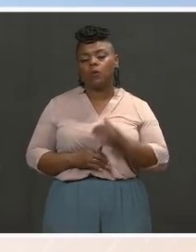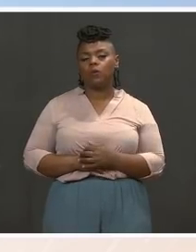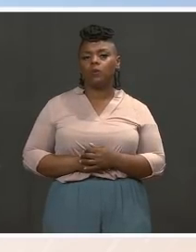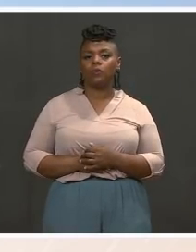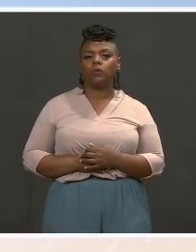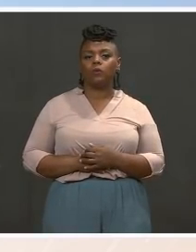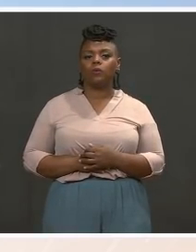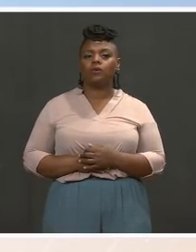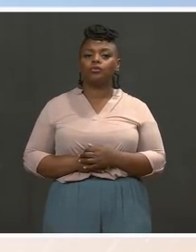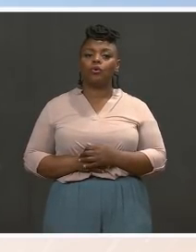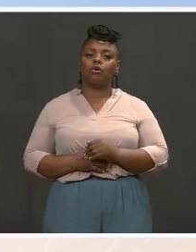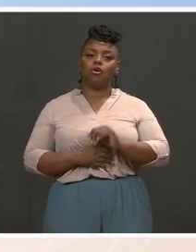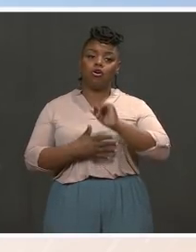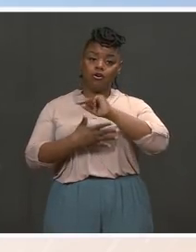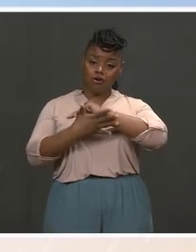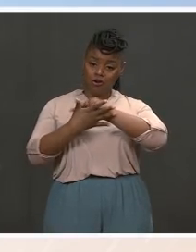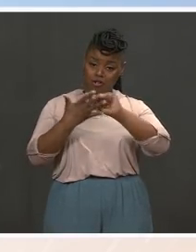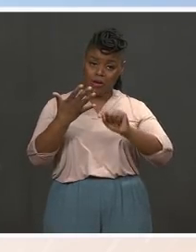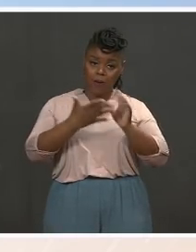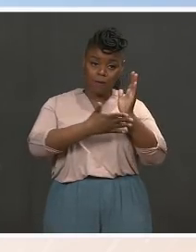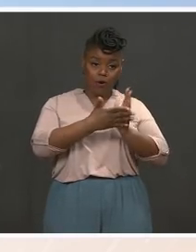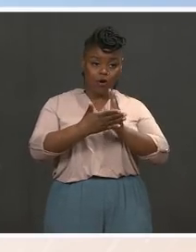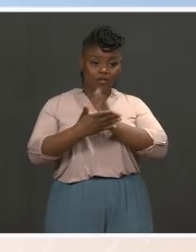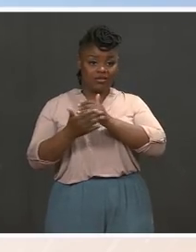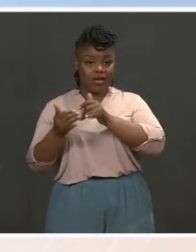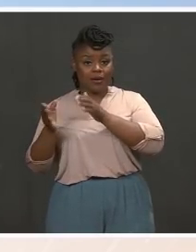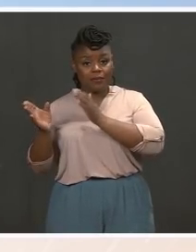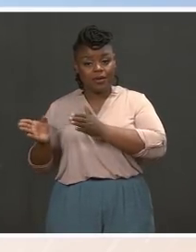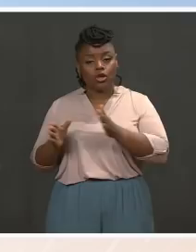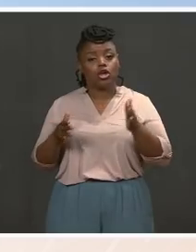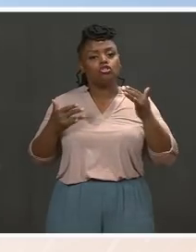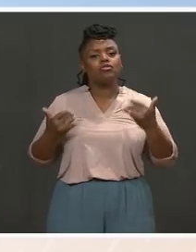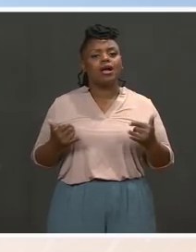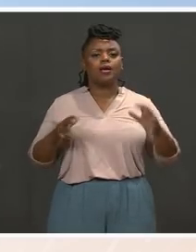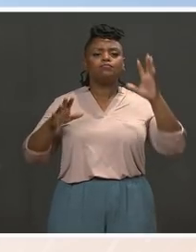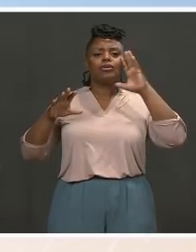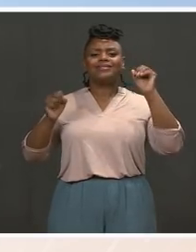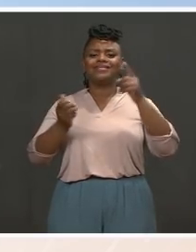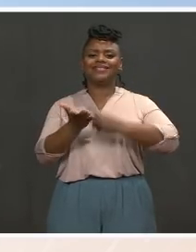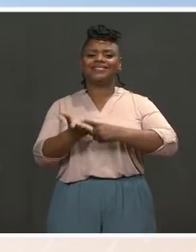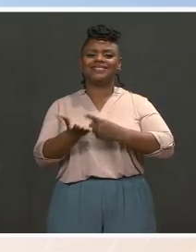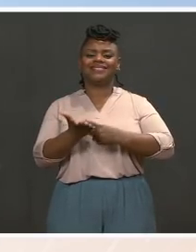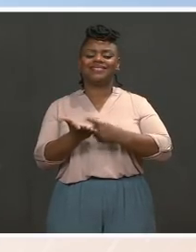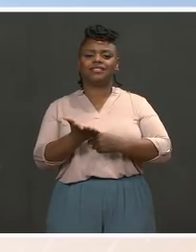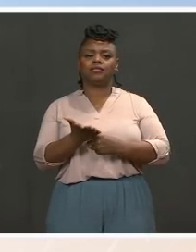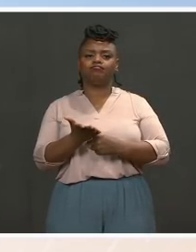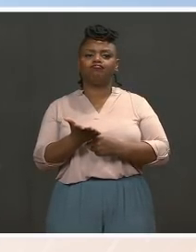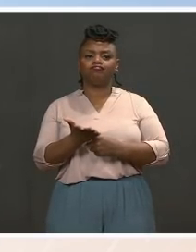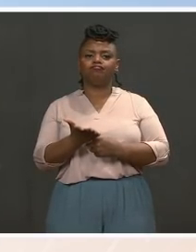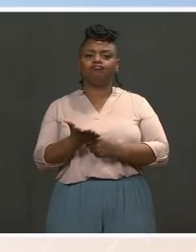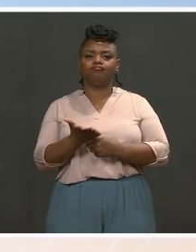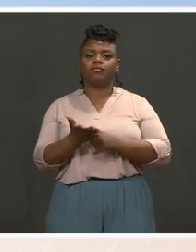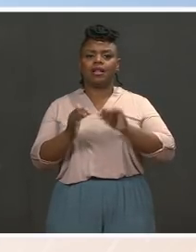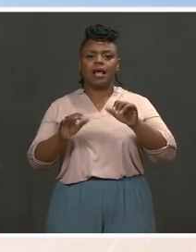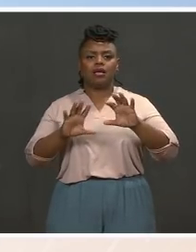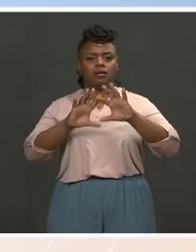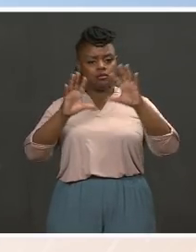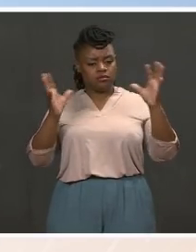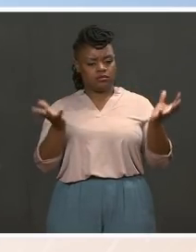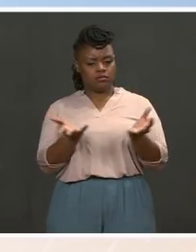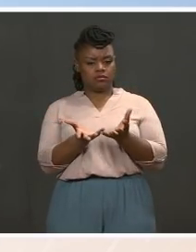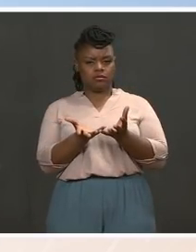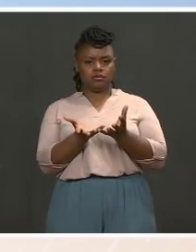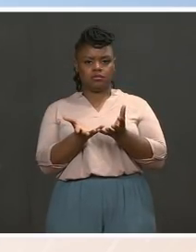So — and right now, he's having a conversation about the scale and the scope of what proposals look like. There's lots of ways to